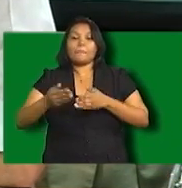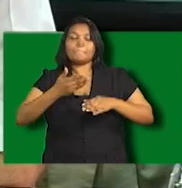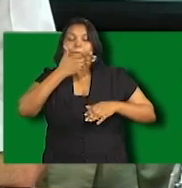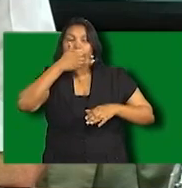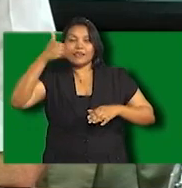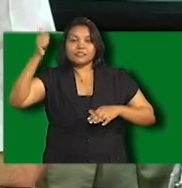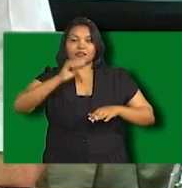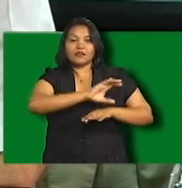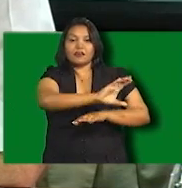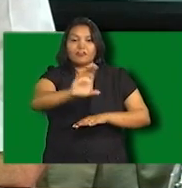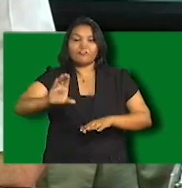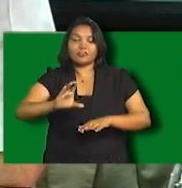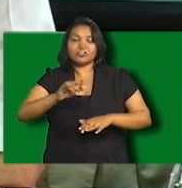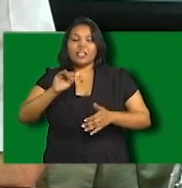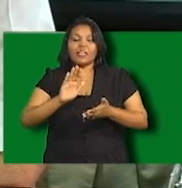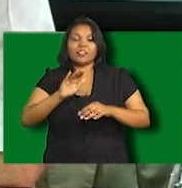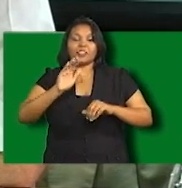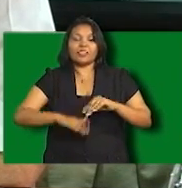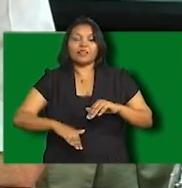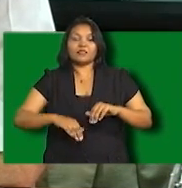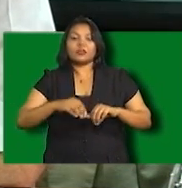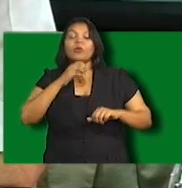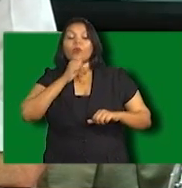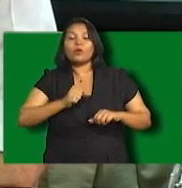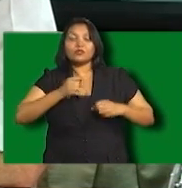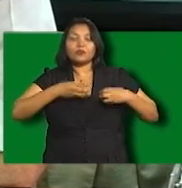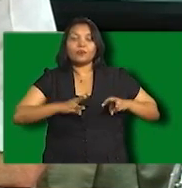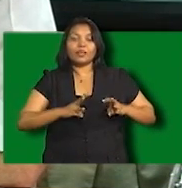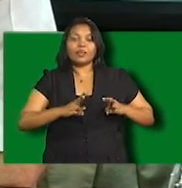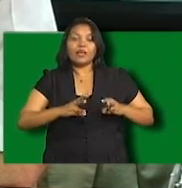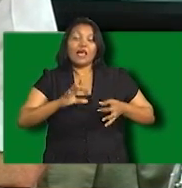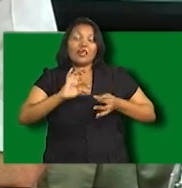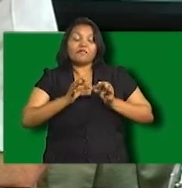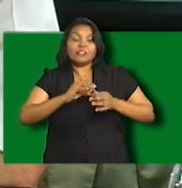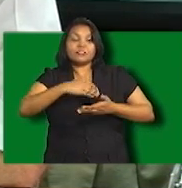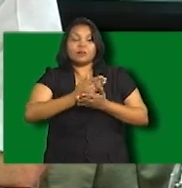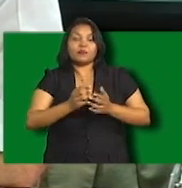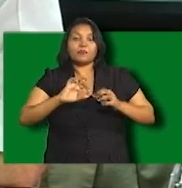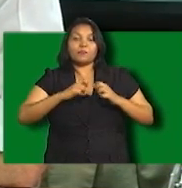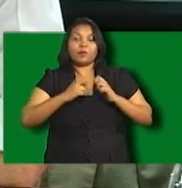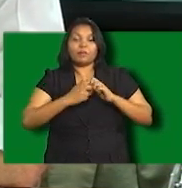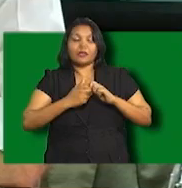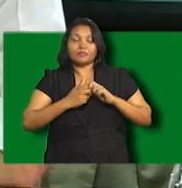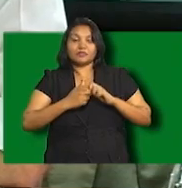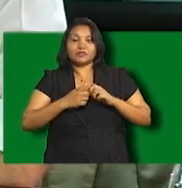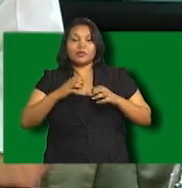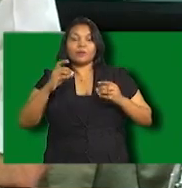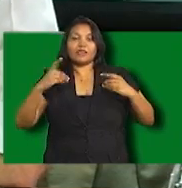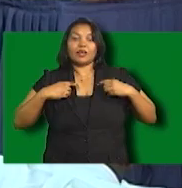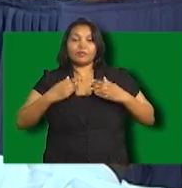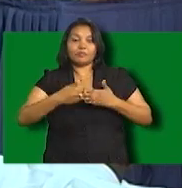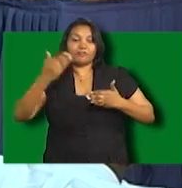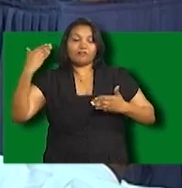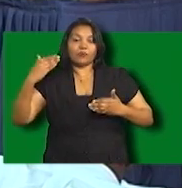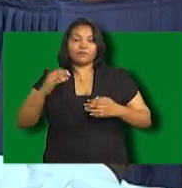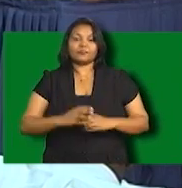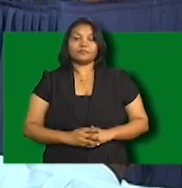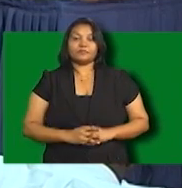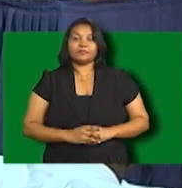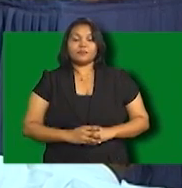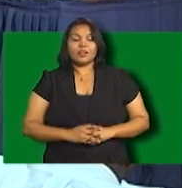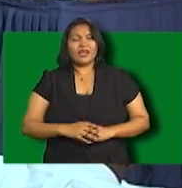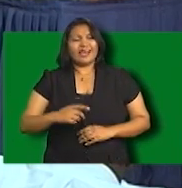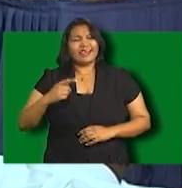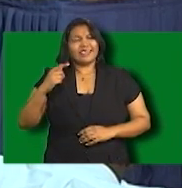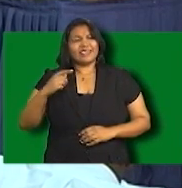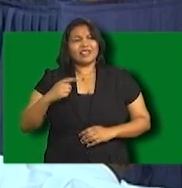than analogue, and it cures many of the problems which prevent analogue giving acceptable reception. I seem to